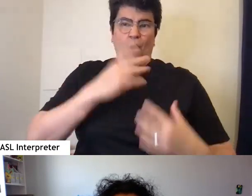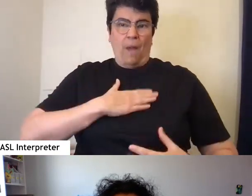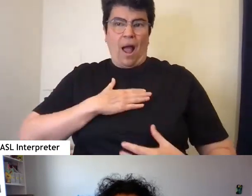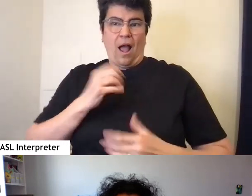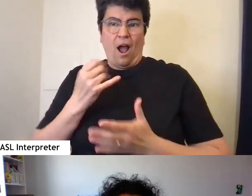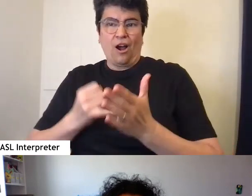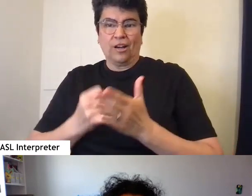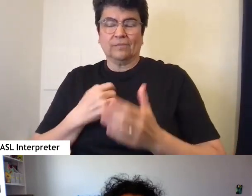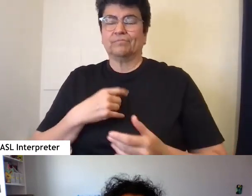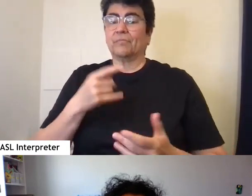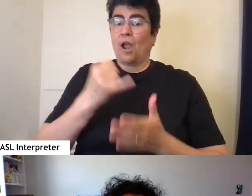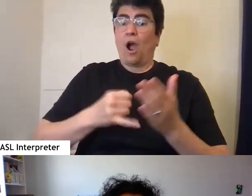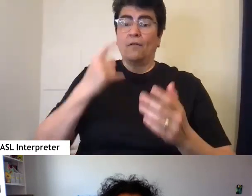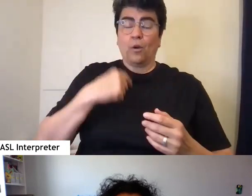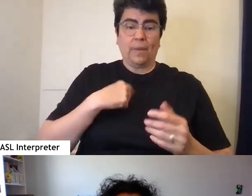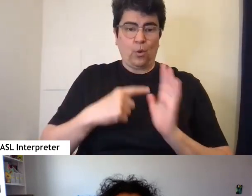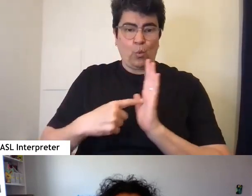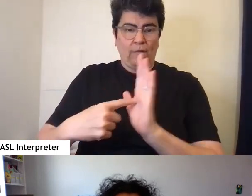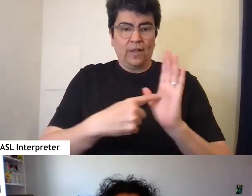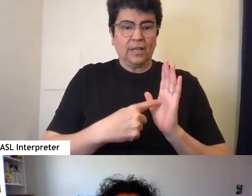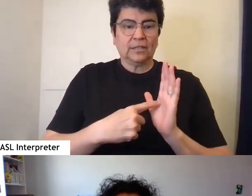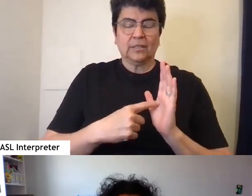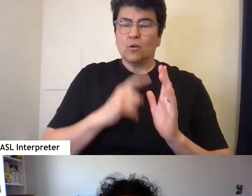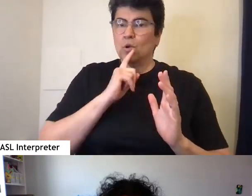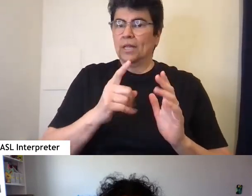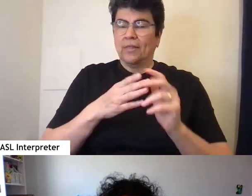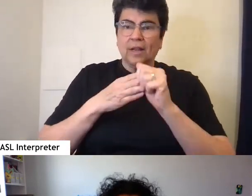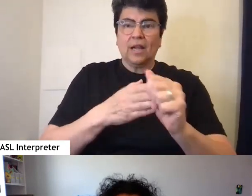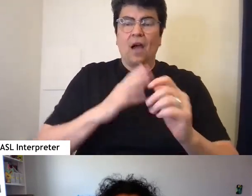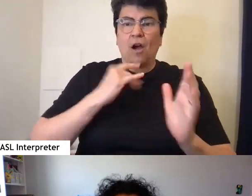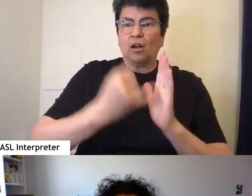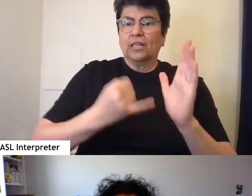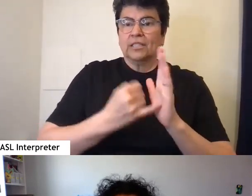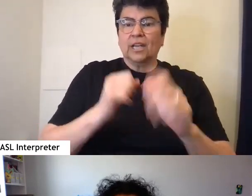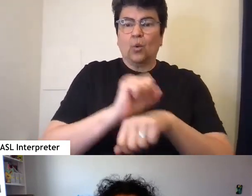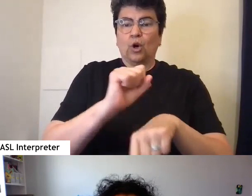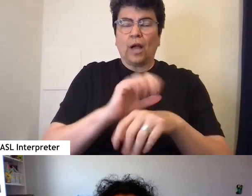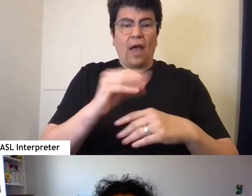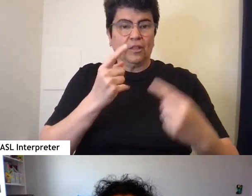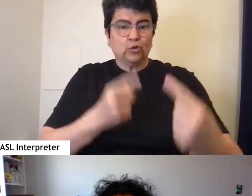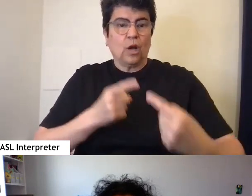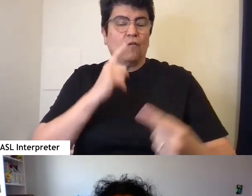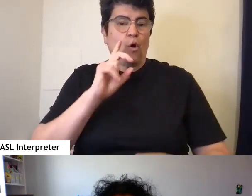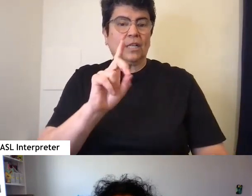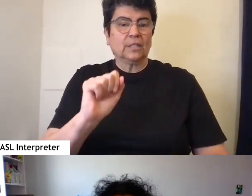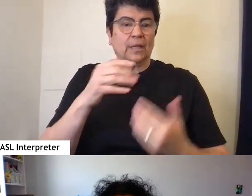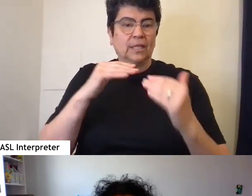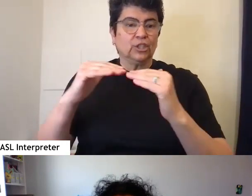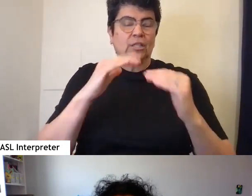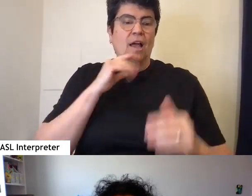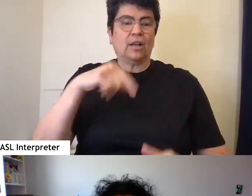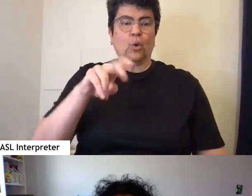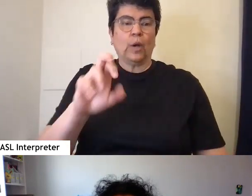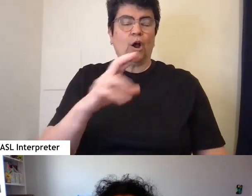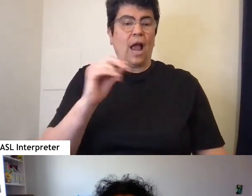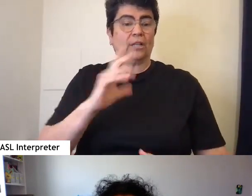and art that to me reflects the forefront of artistic work and the struggles for disability justice and queer and trans